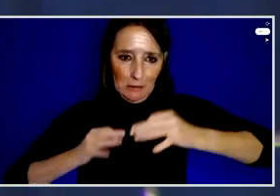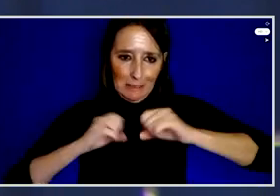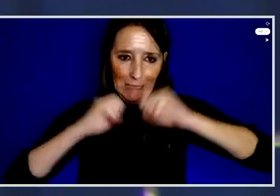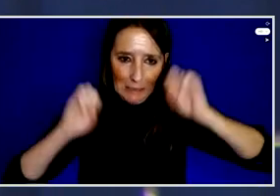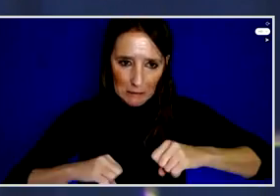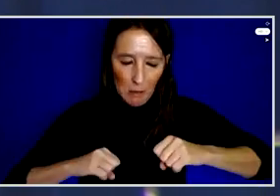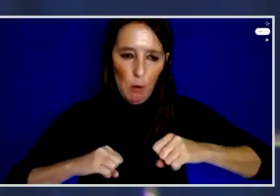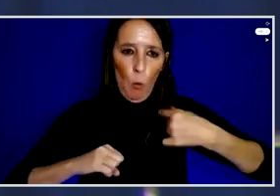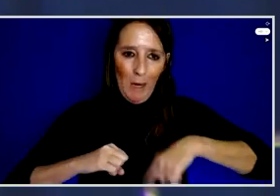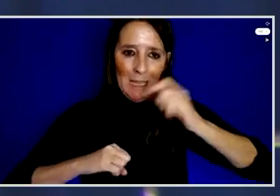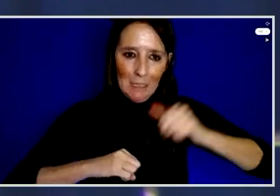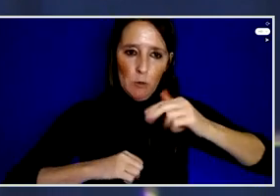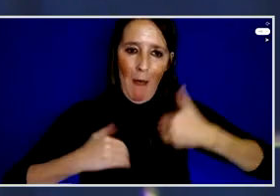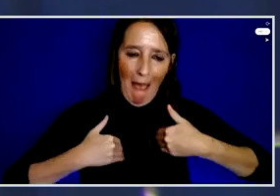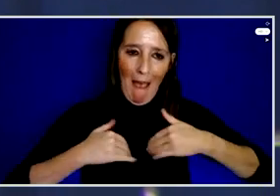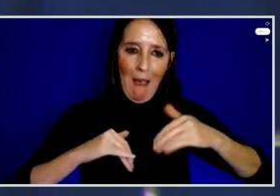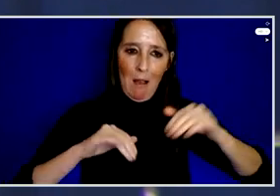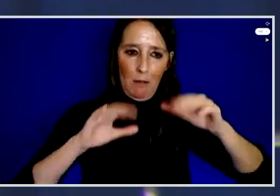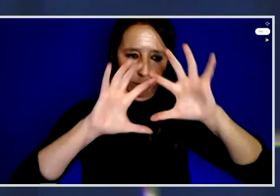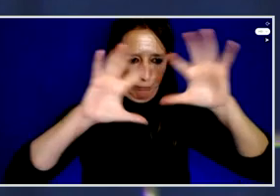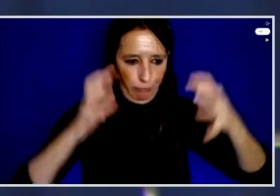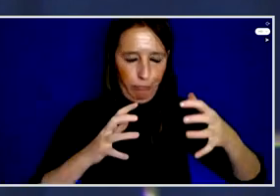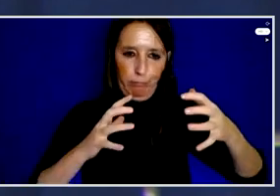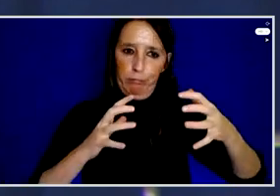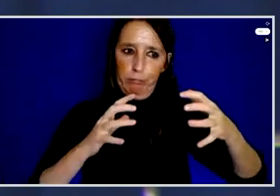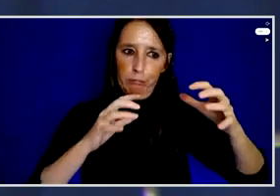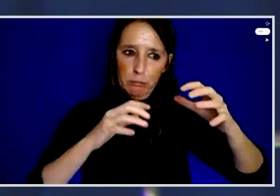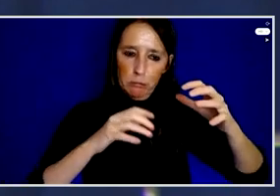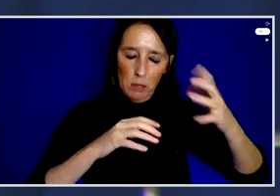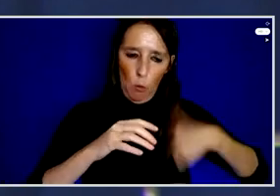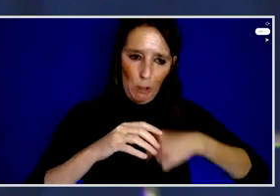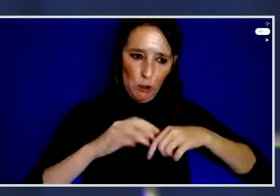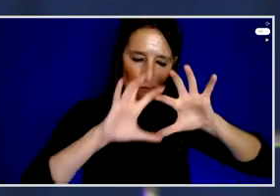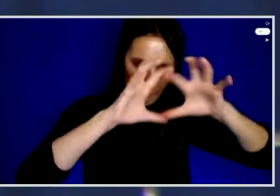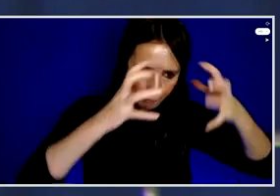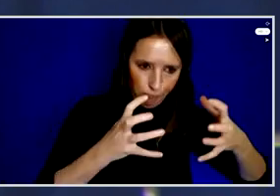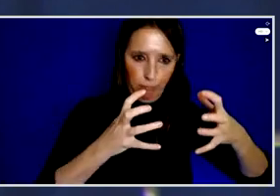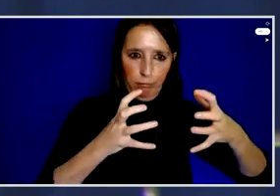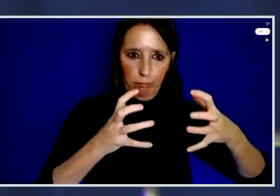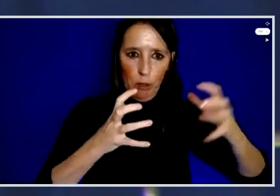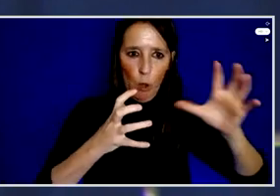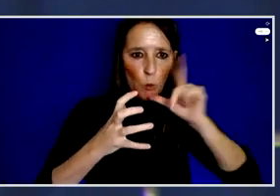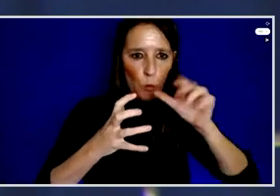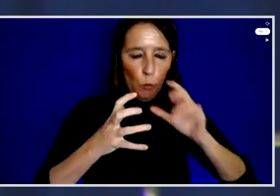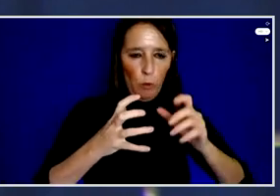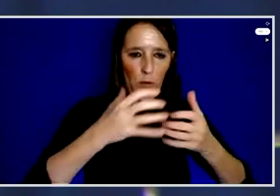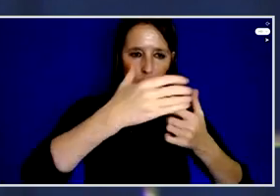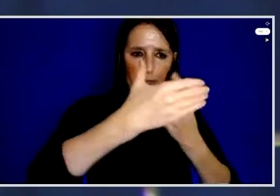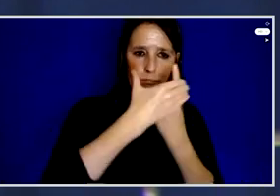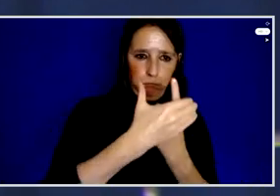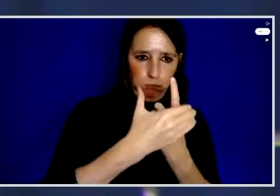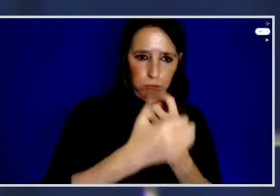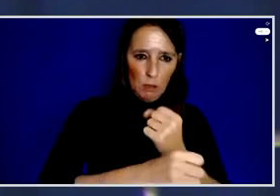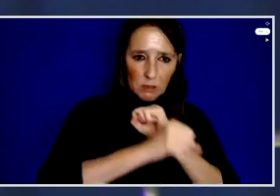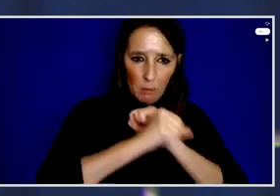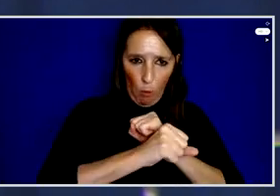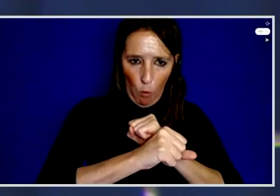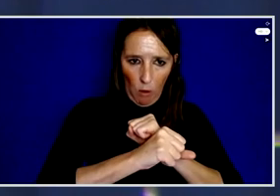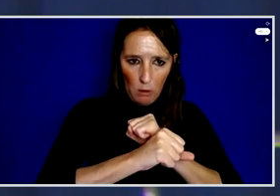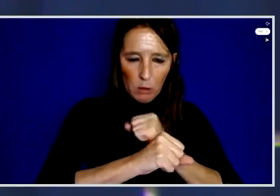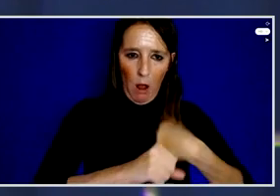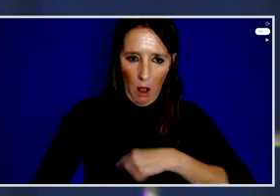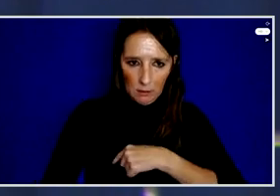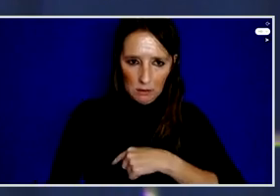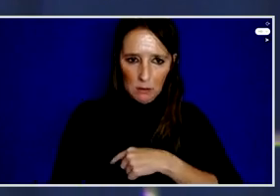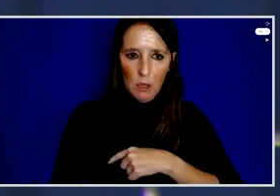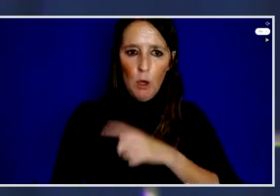that we have allies even at the local levels in terms of institutions that work and support and engage with anti-corruption advocates